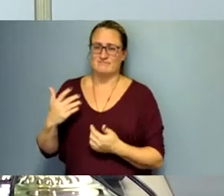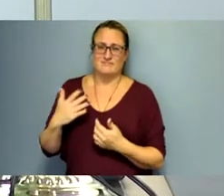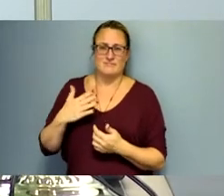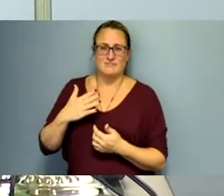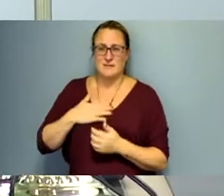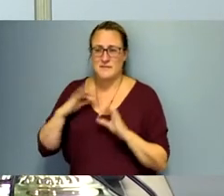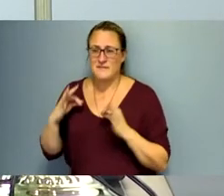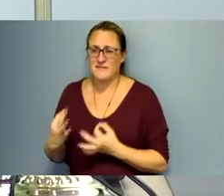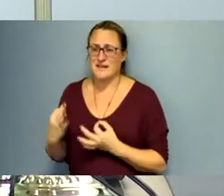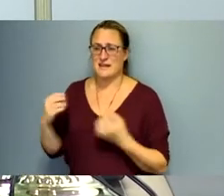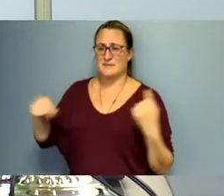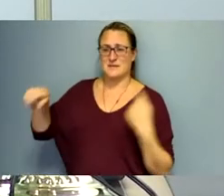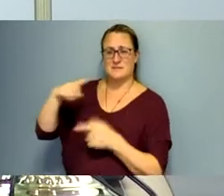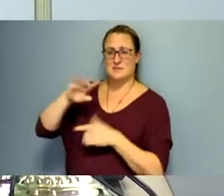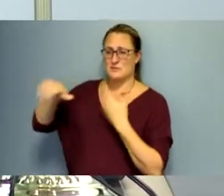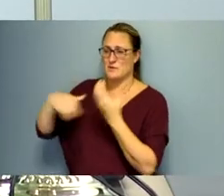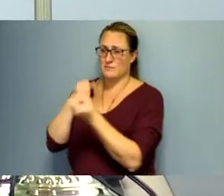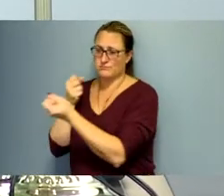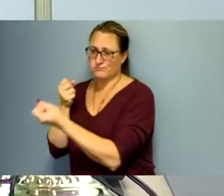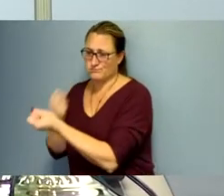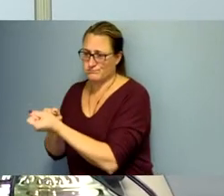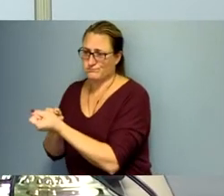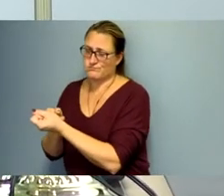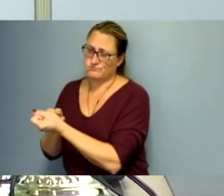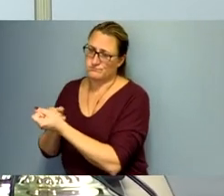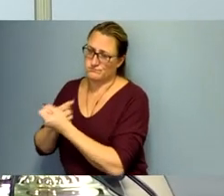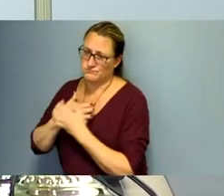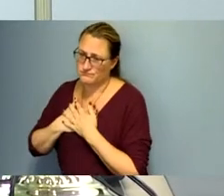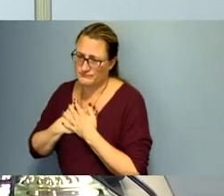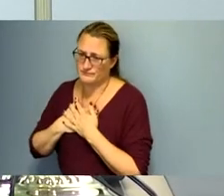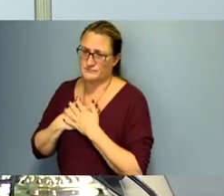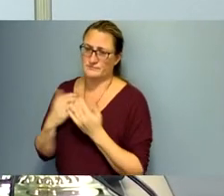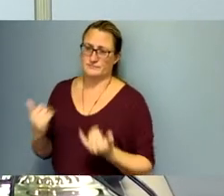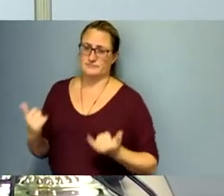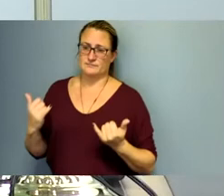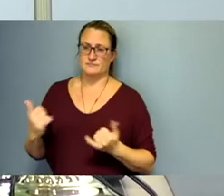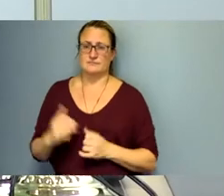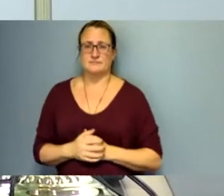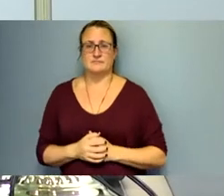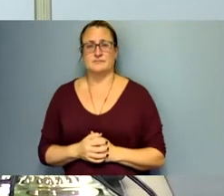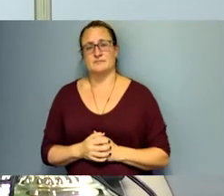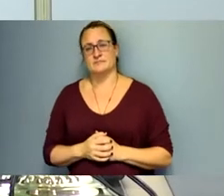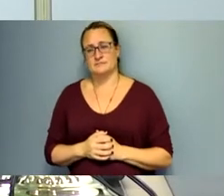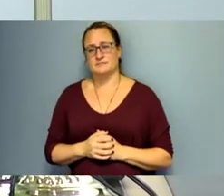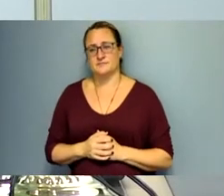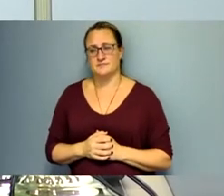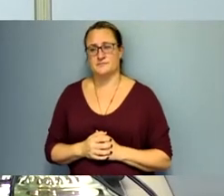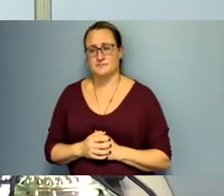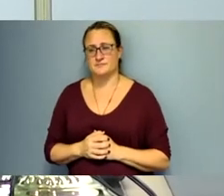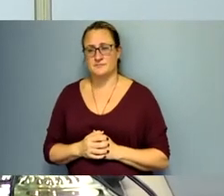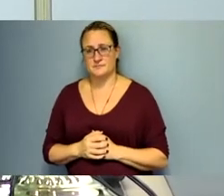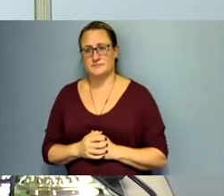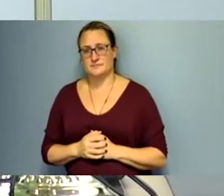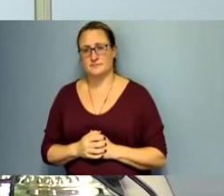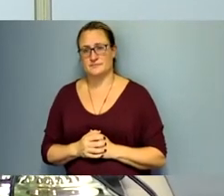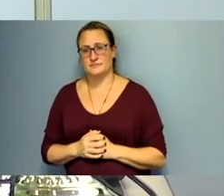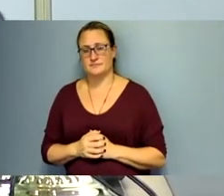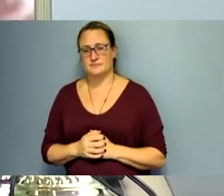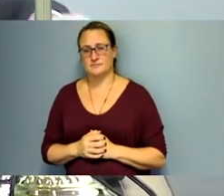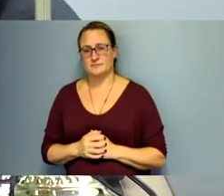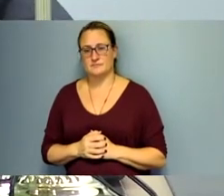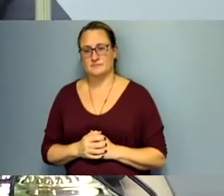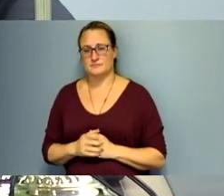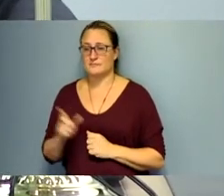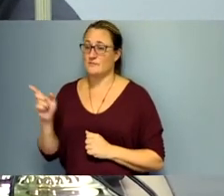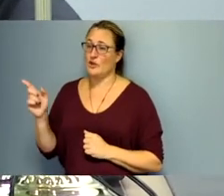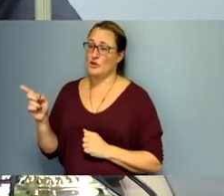marcegley and our staff are with you and your family so um and it kind of gave me as